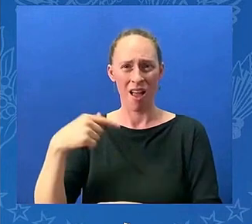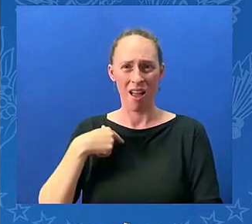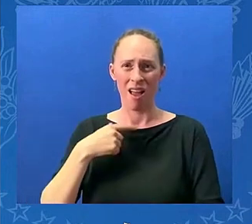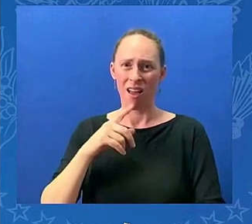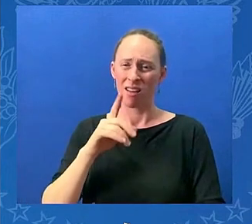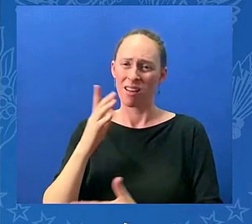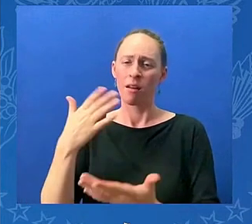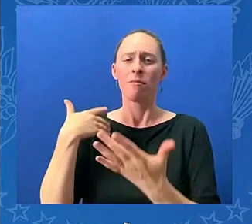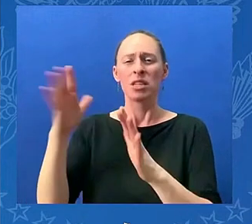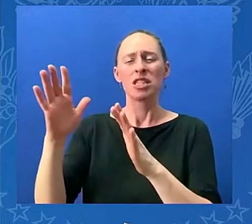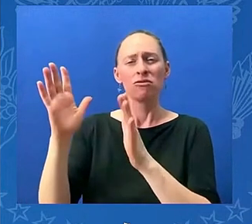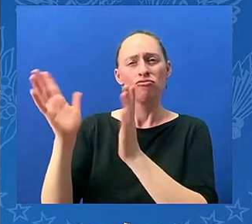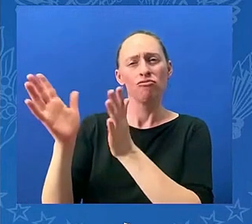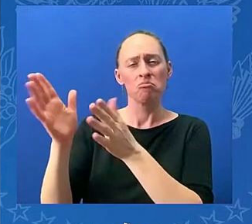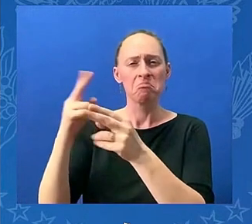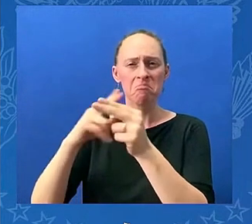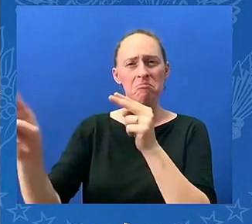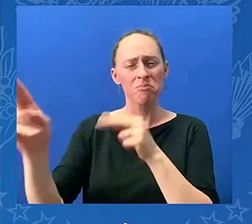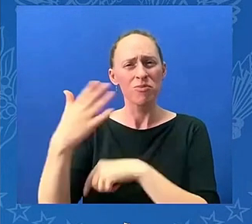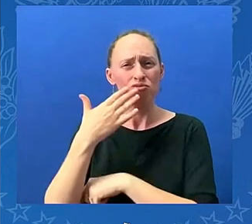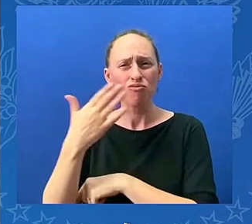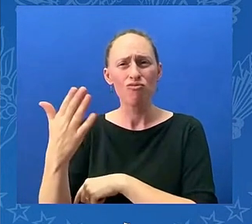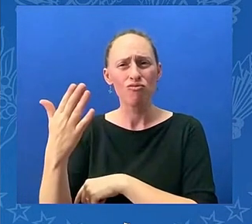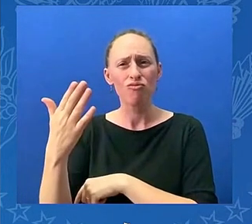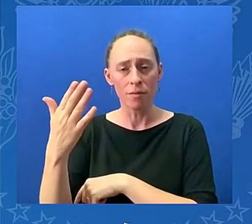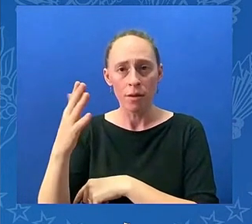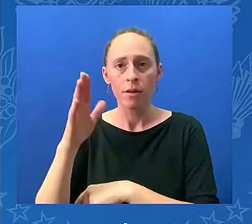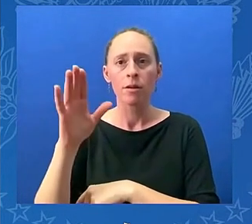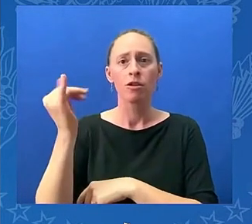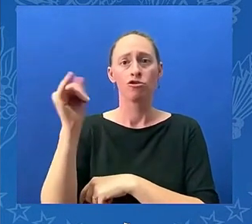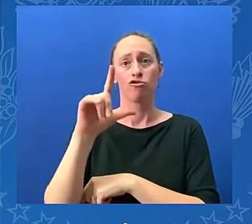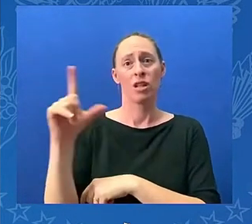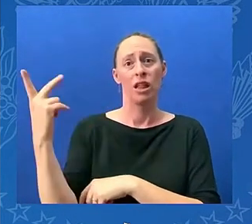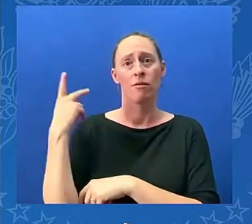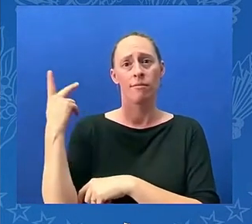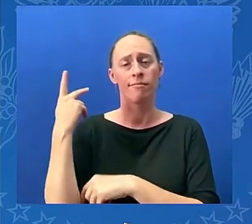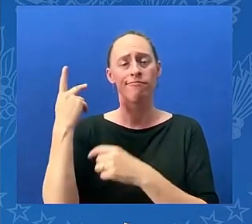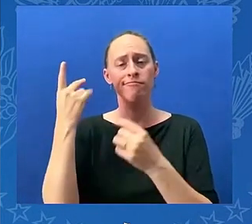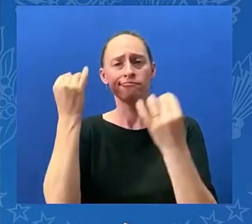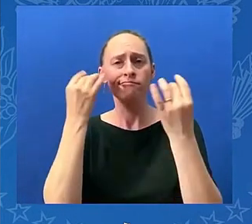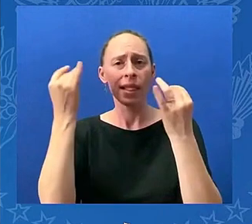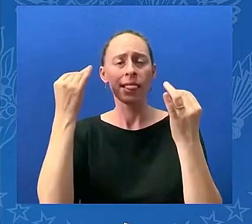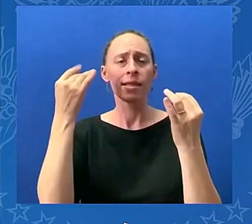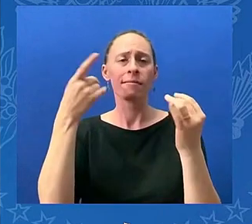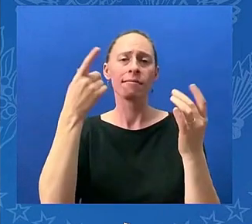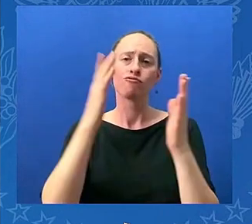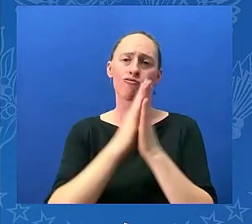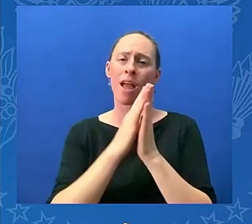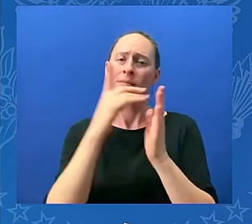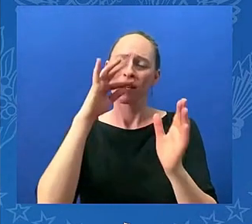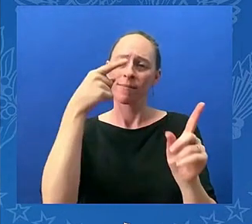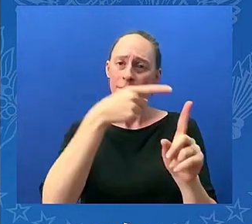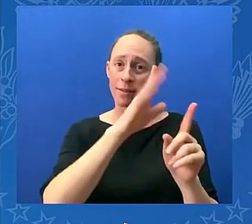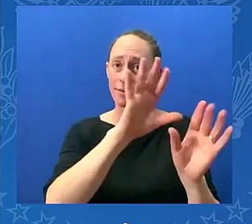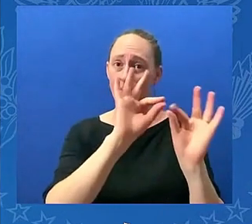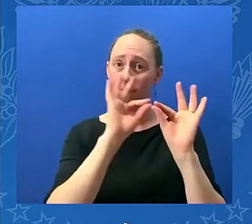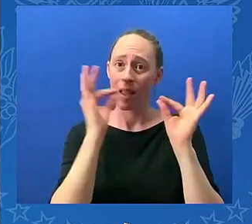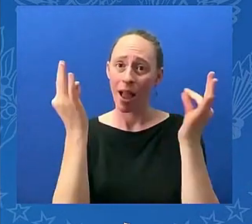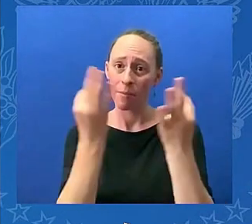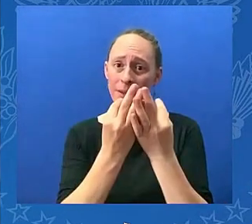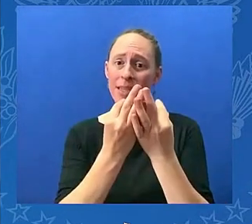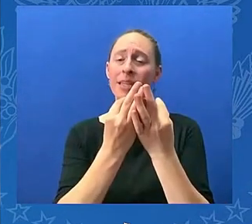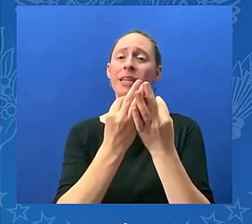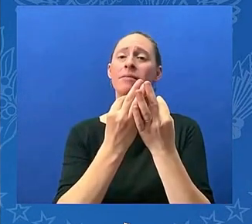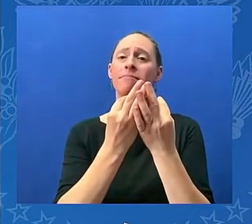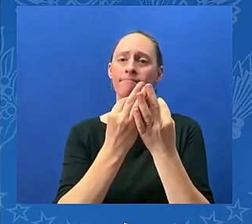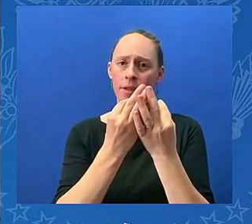I are keeping him and his family in our prayers. We also extend our deepest condolences to the family of the victim